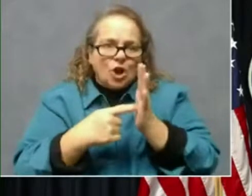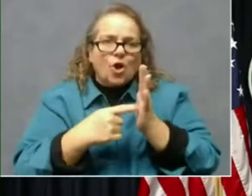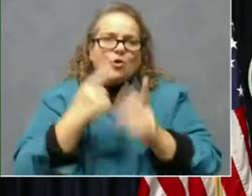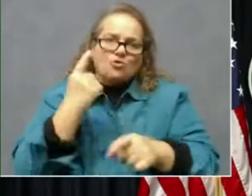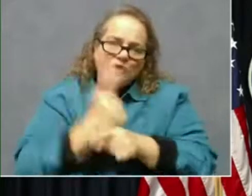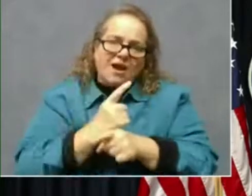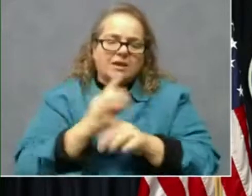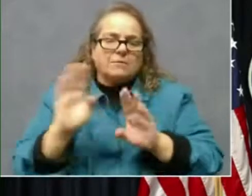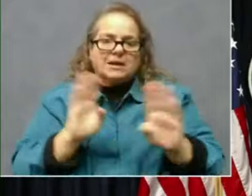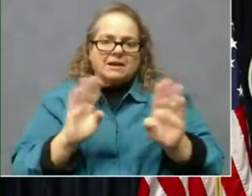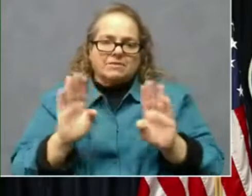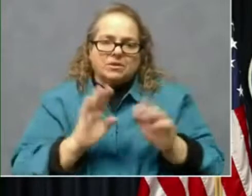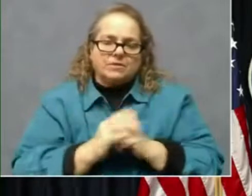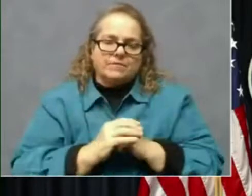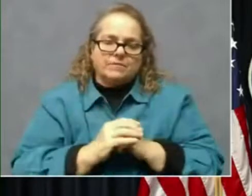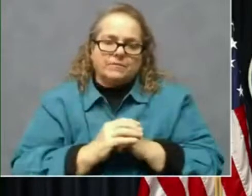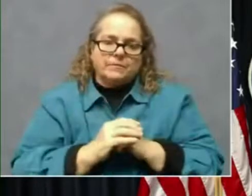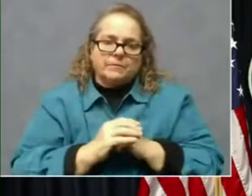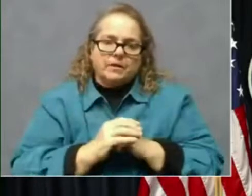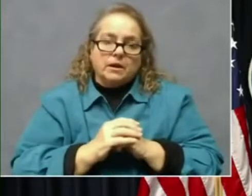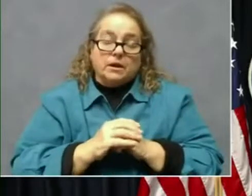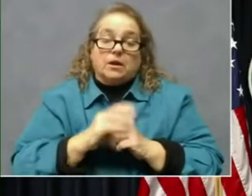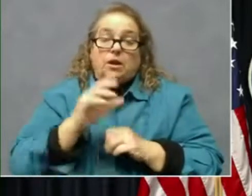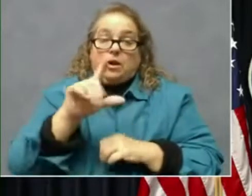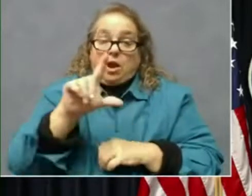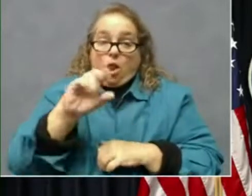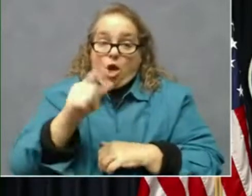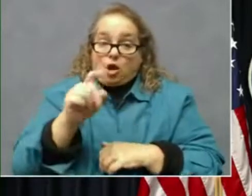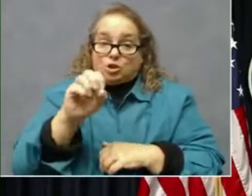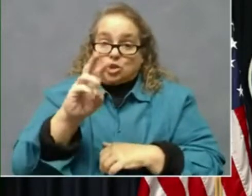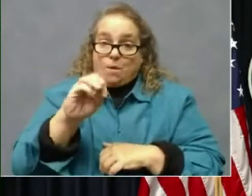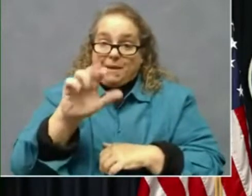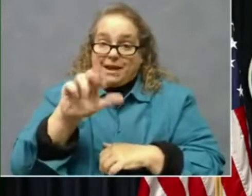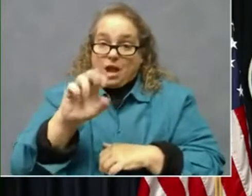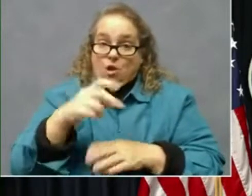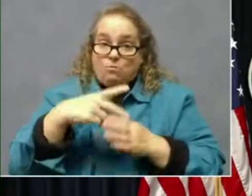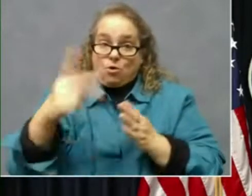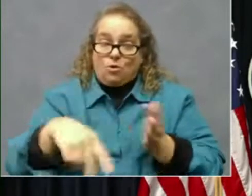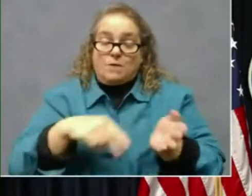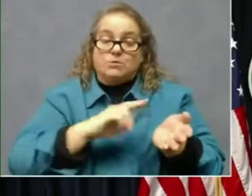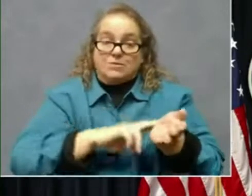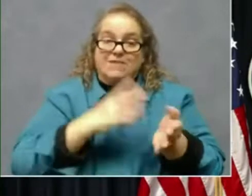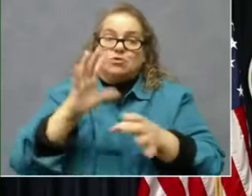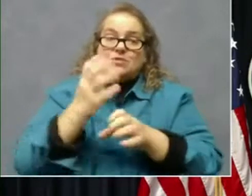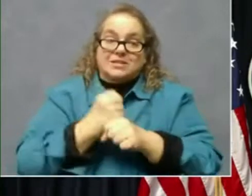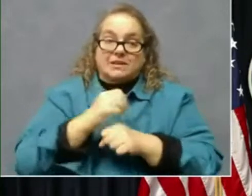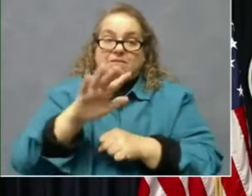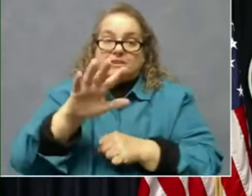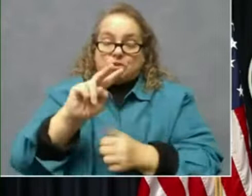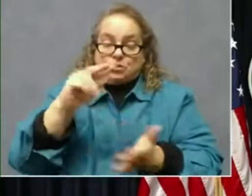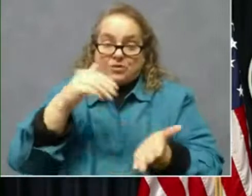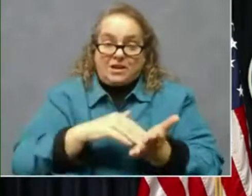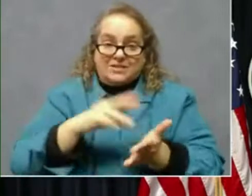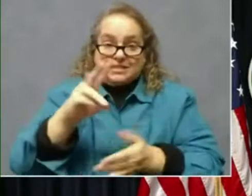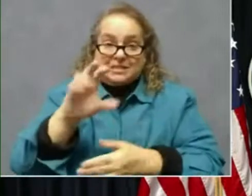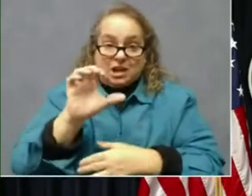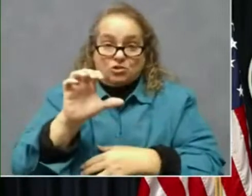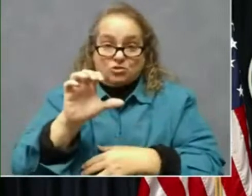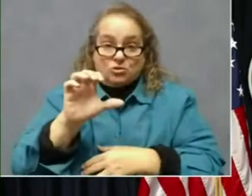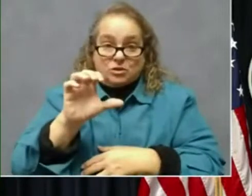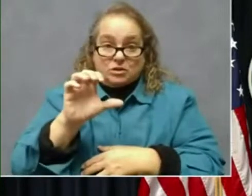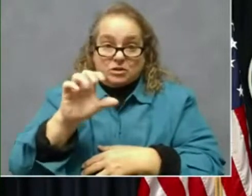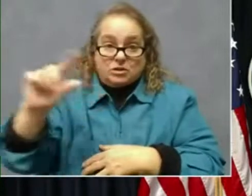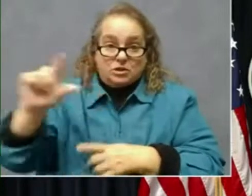Long term care program has received 52,650 doses and has provided